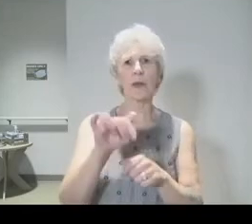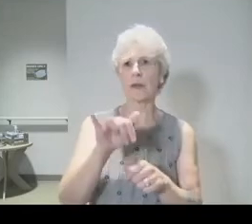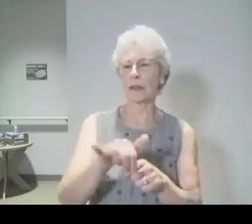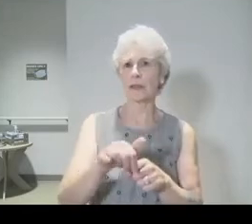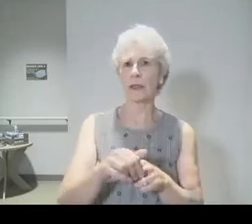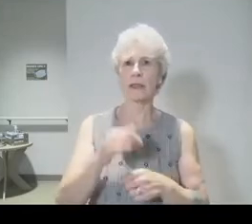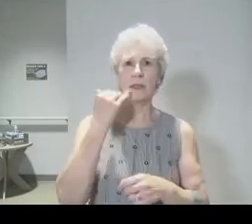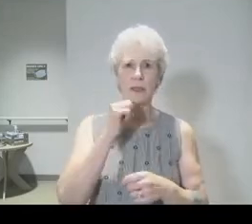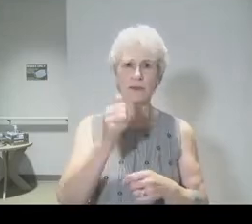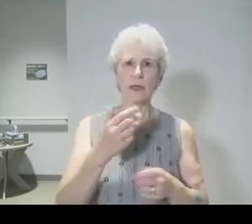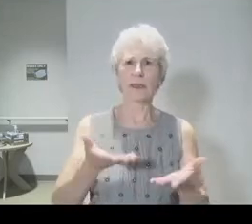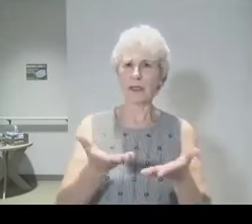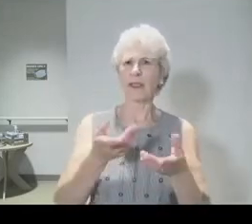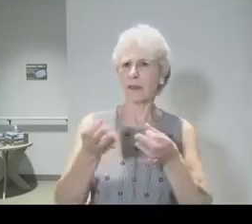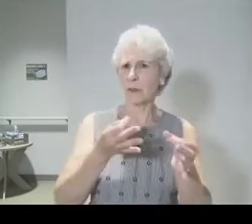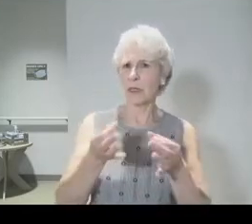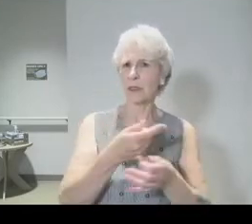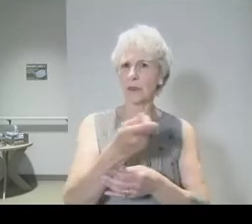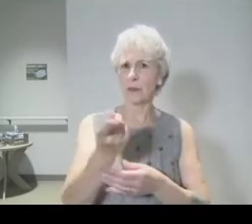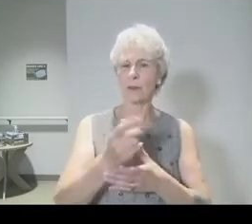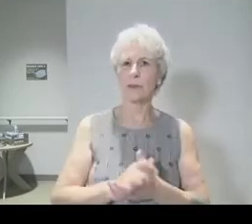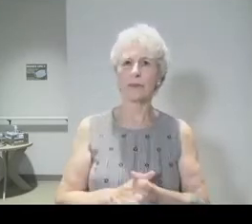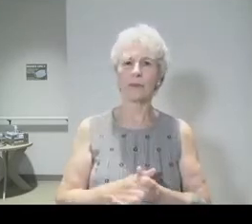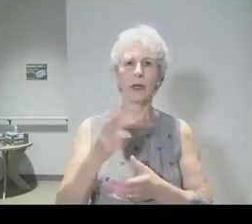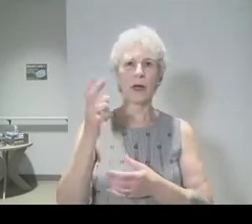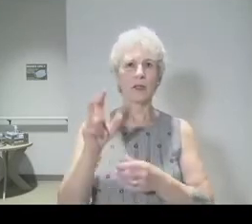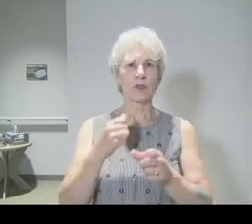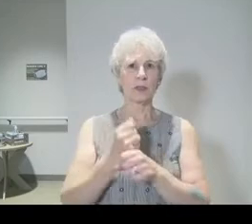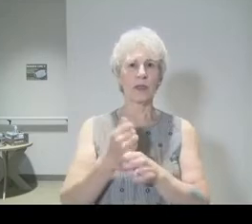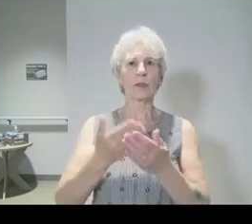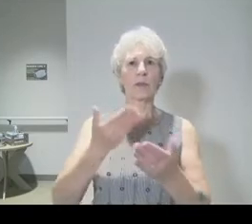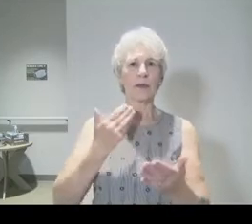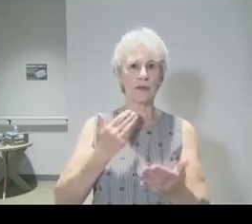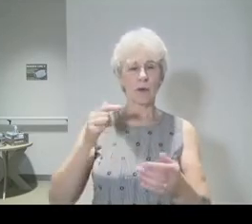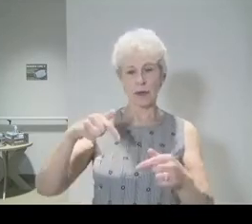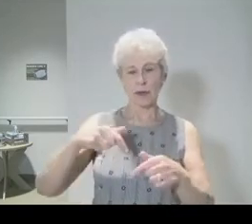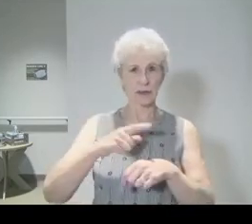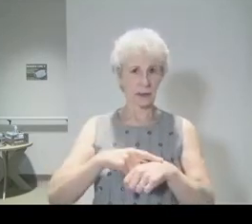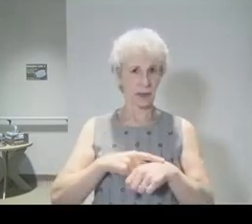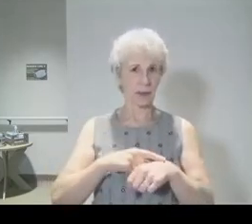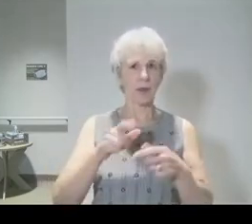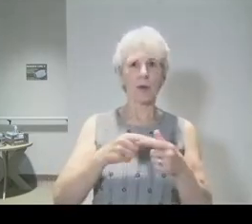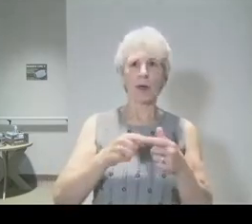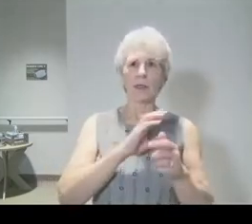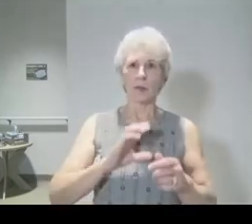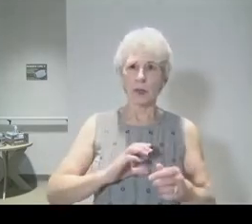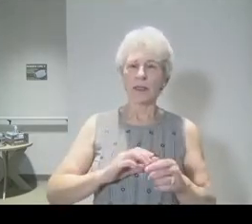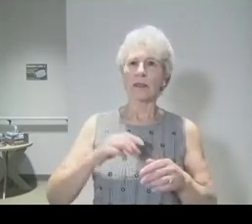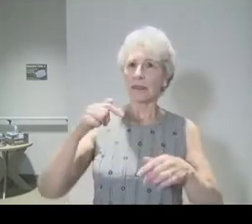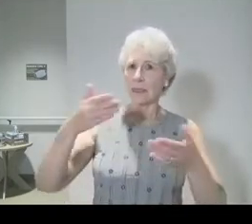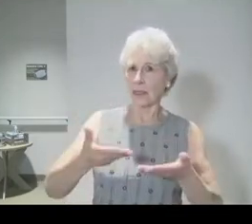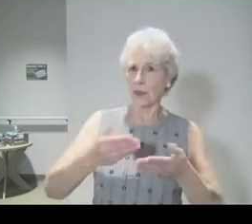give you a thumbnail sketch of it. Just hundreds of years before this time when Christ is walking the earth,